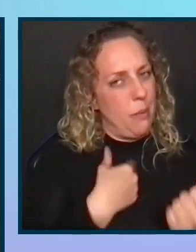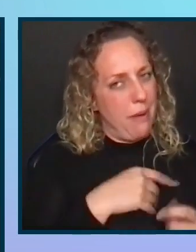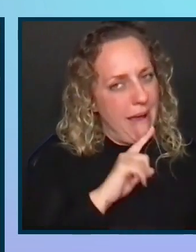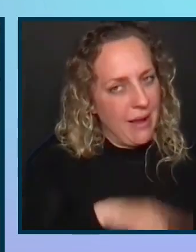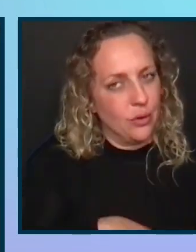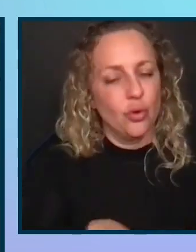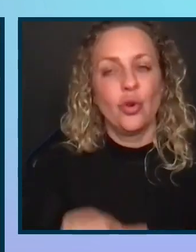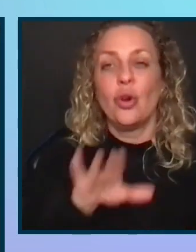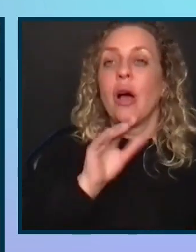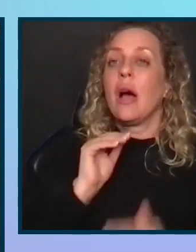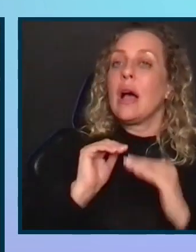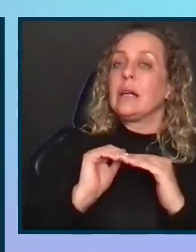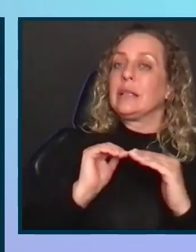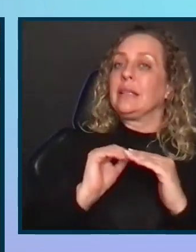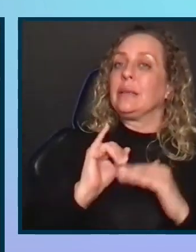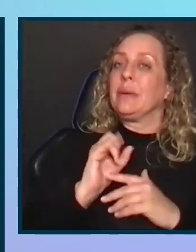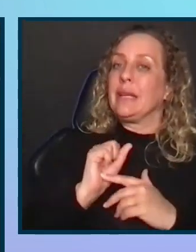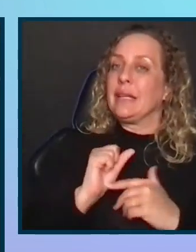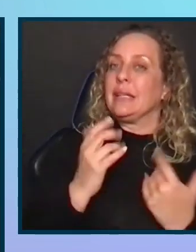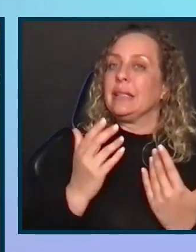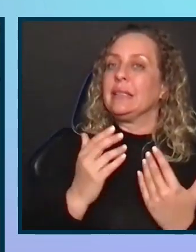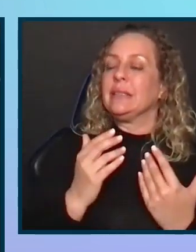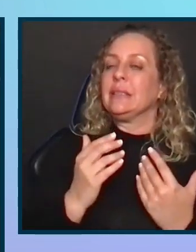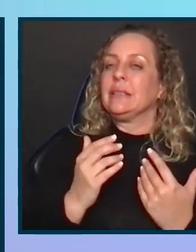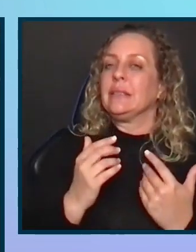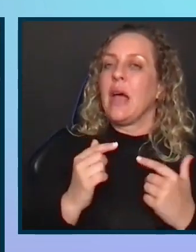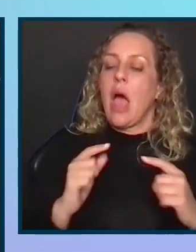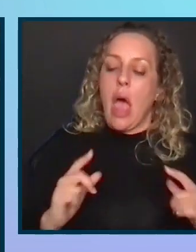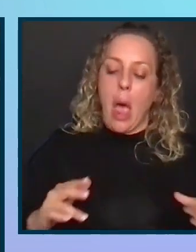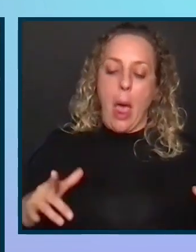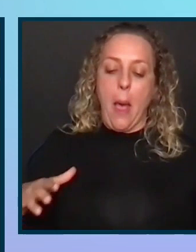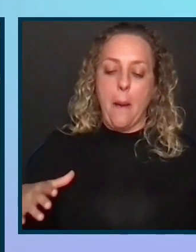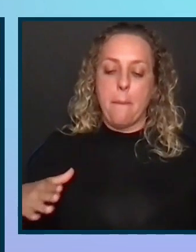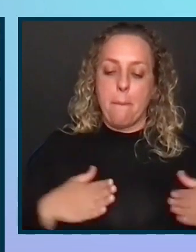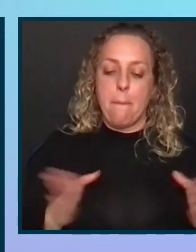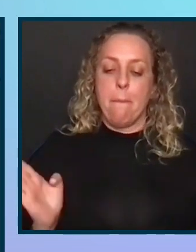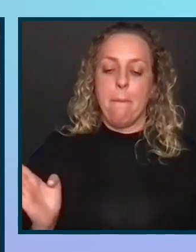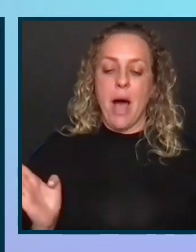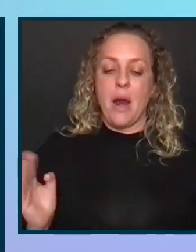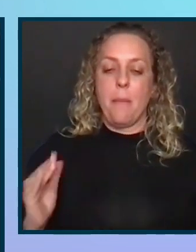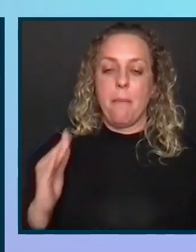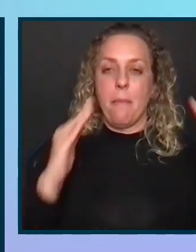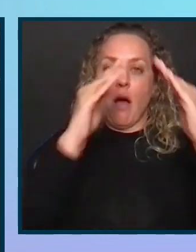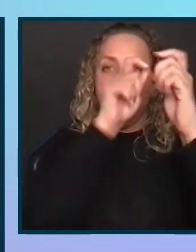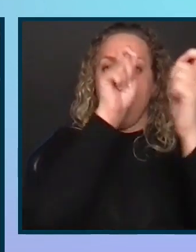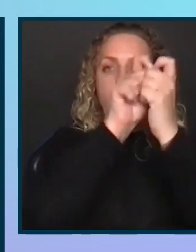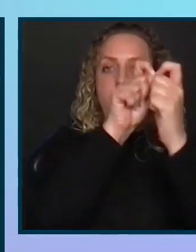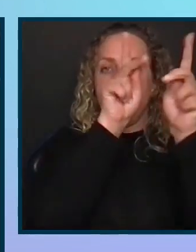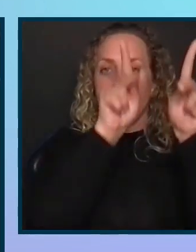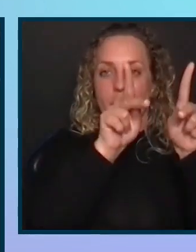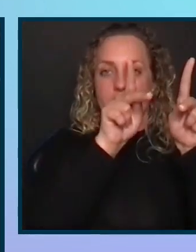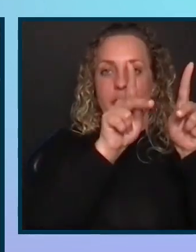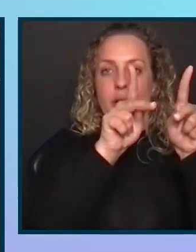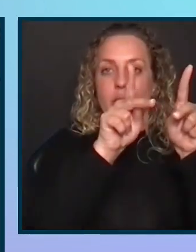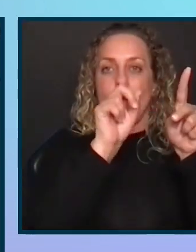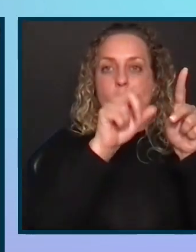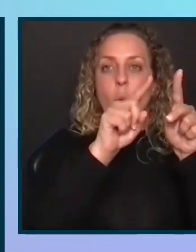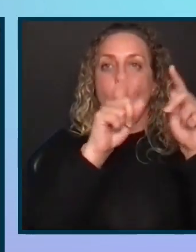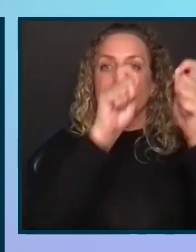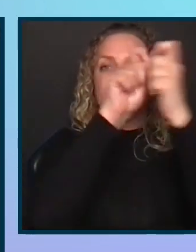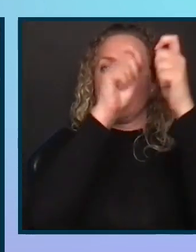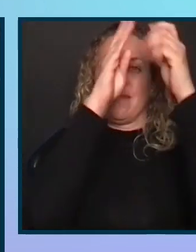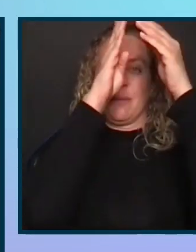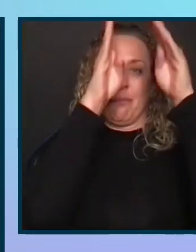Accessibility can be a bottom-up, but it also means to be a top-down effort, and they need to meet at the middle. Because